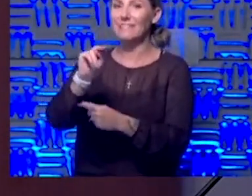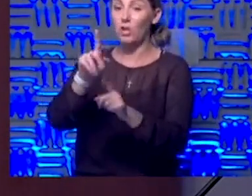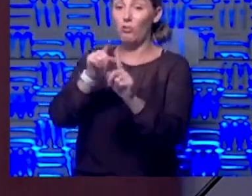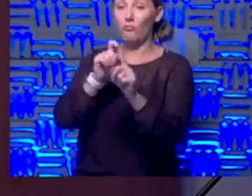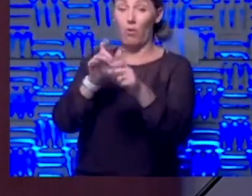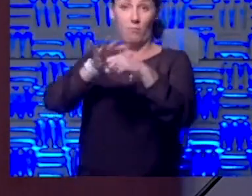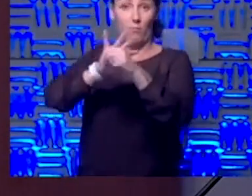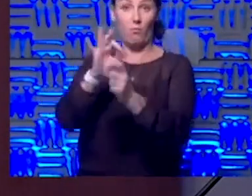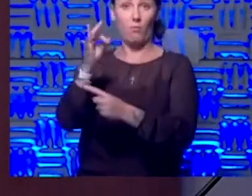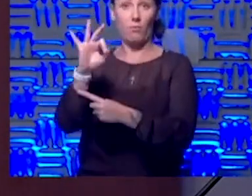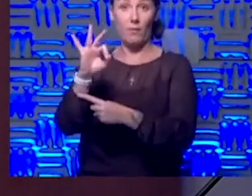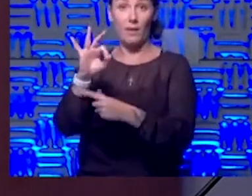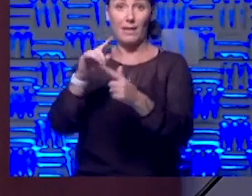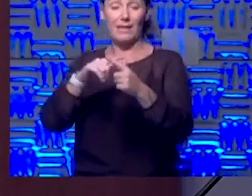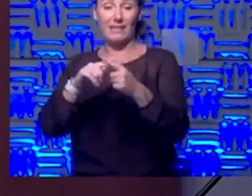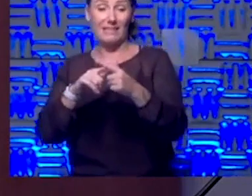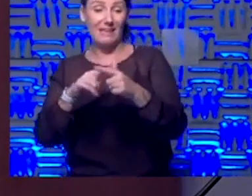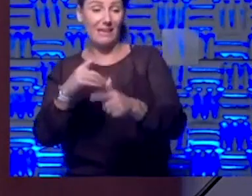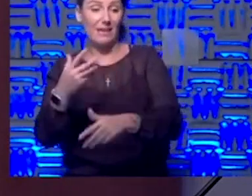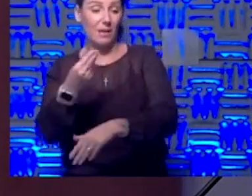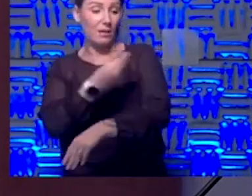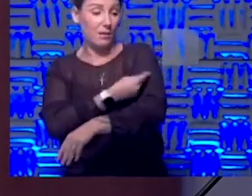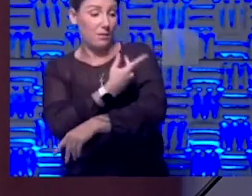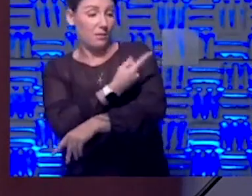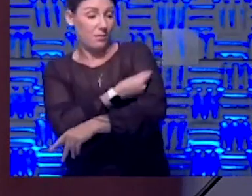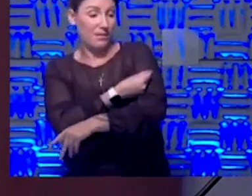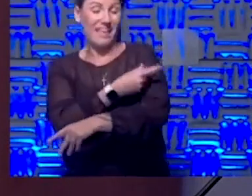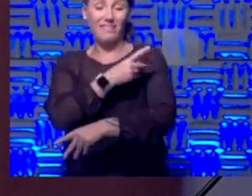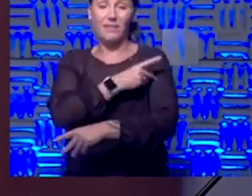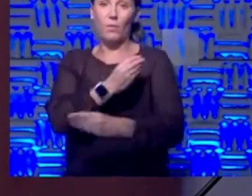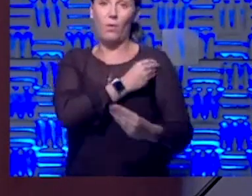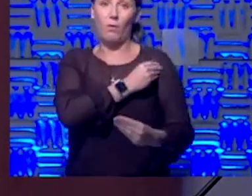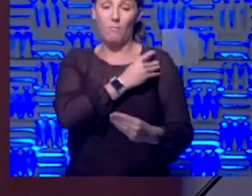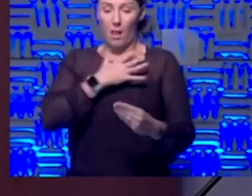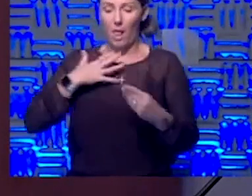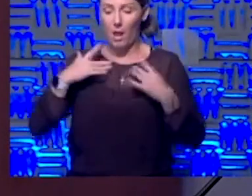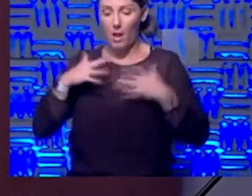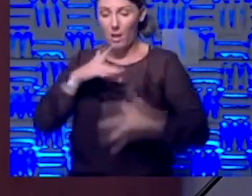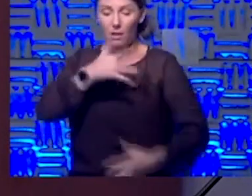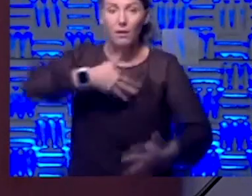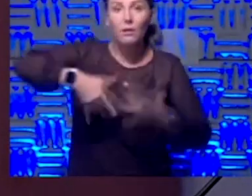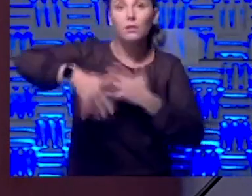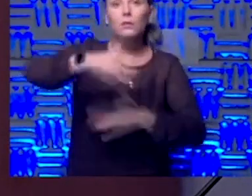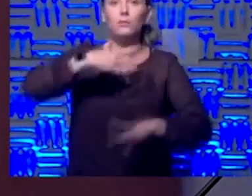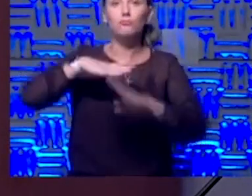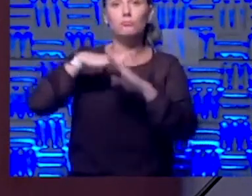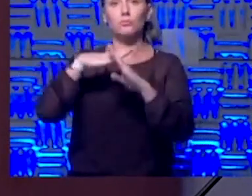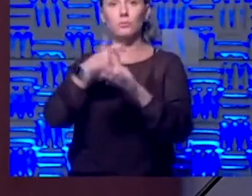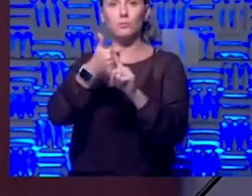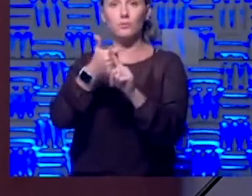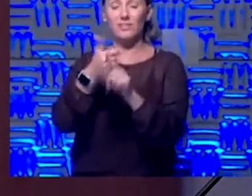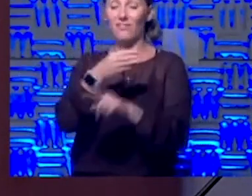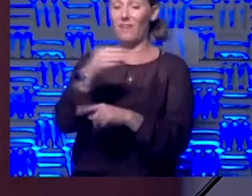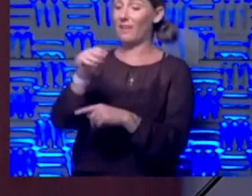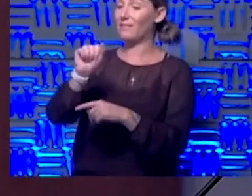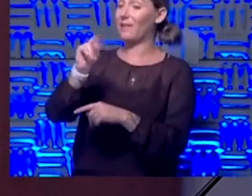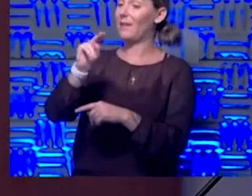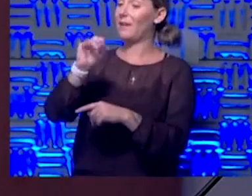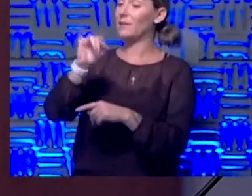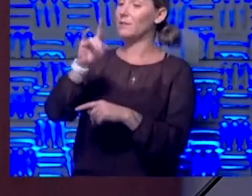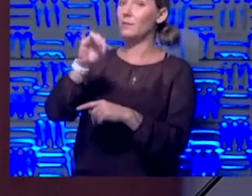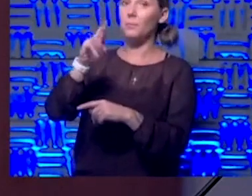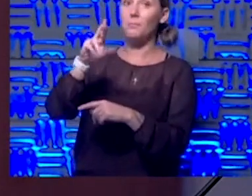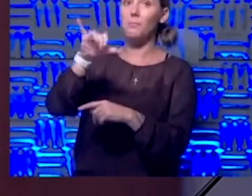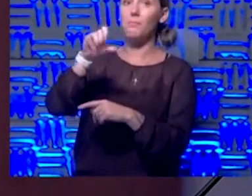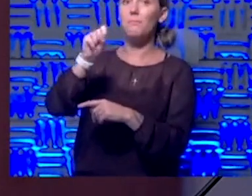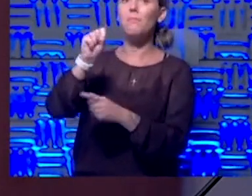to stimulate that immune system of yours to protect you. Um, and those antibodies are, you know, we're